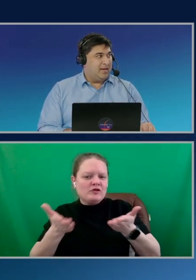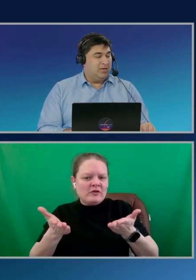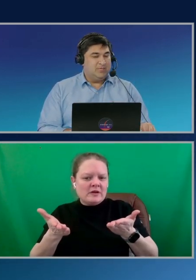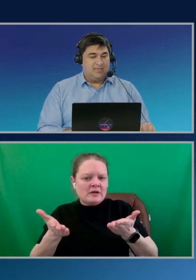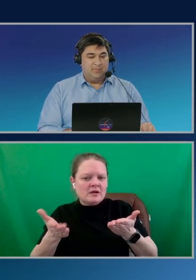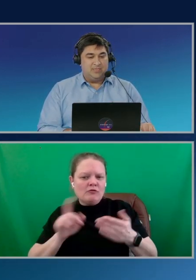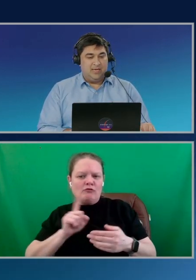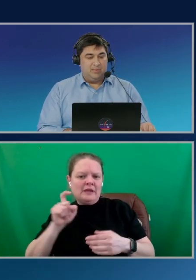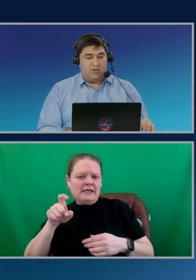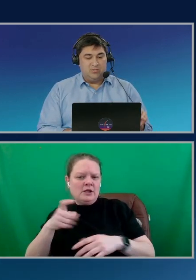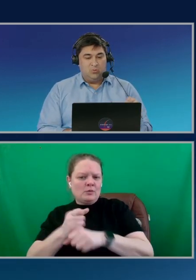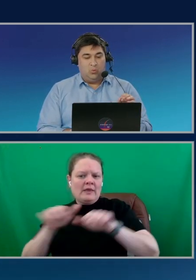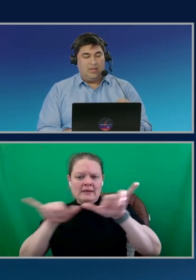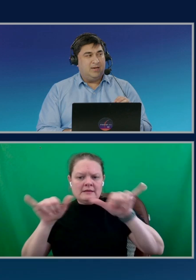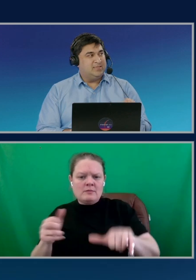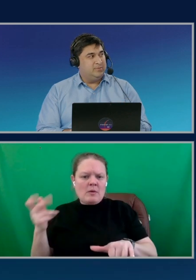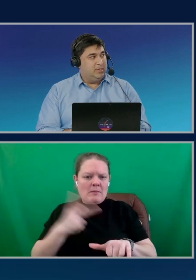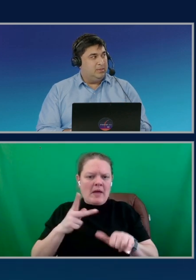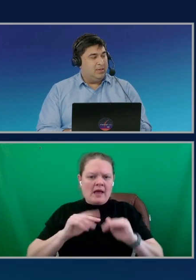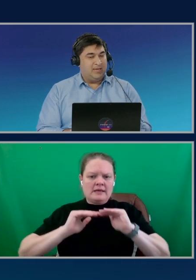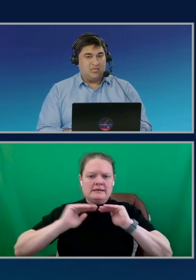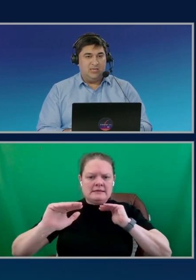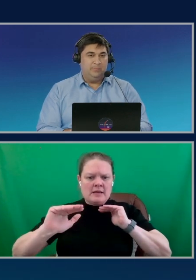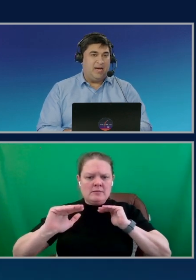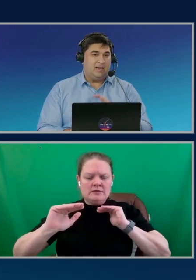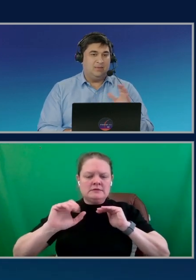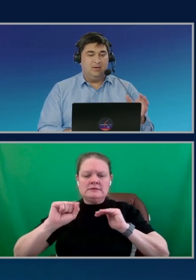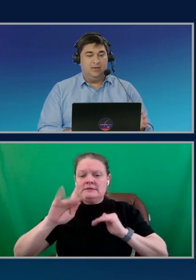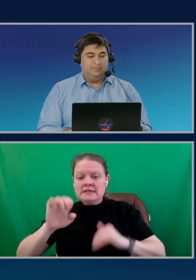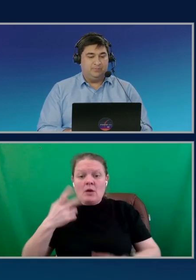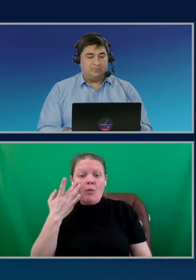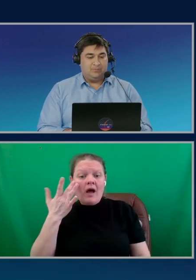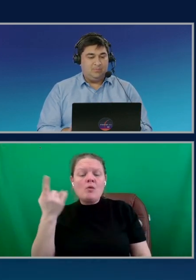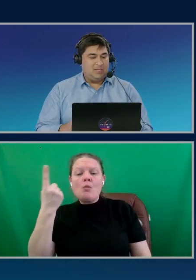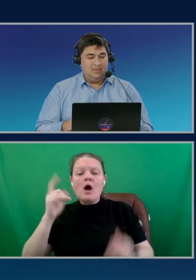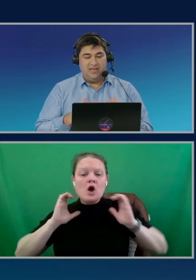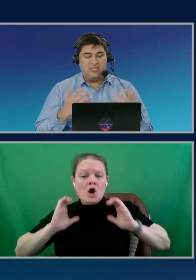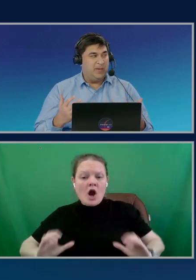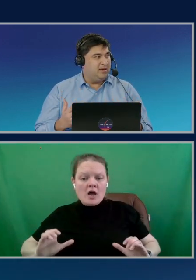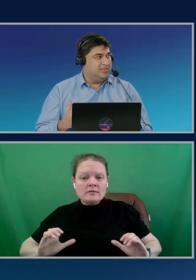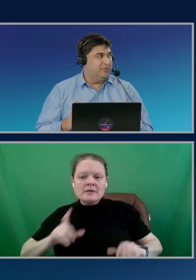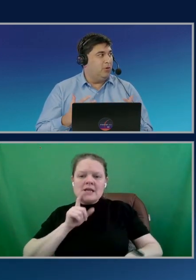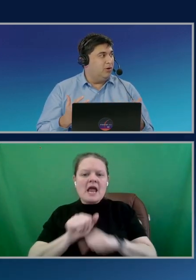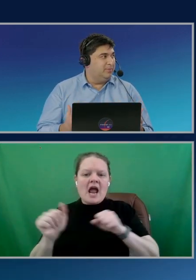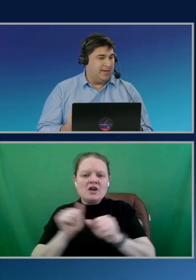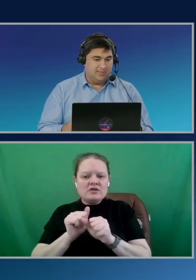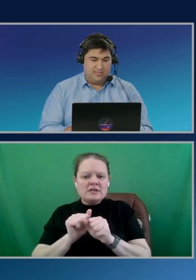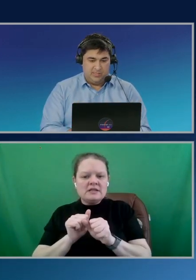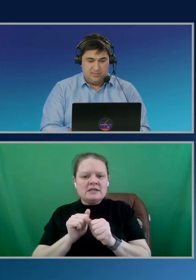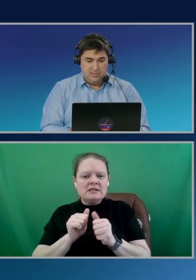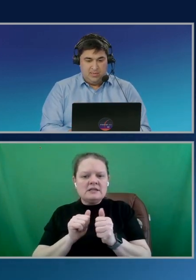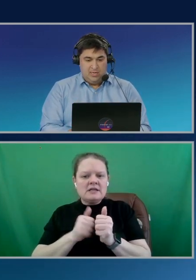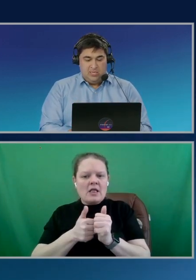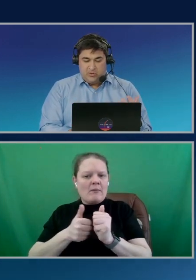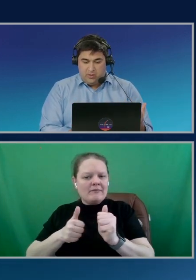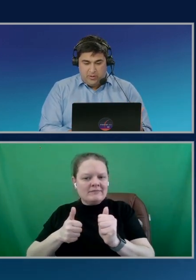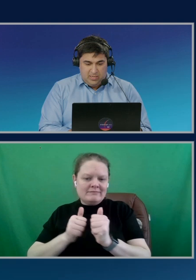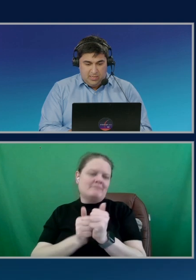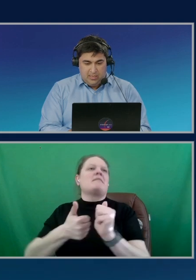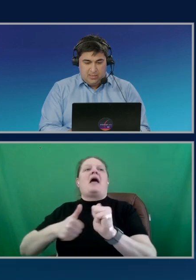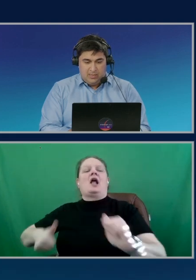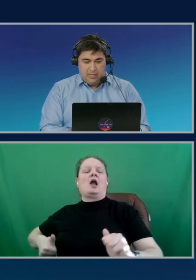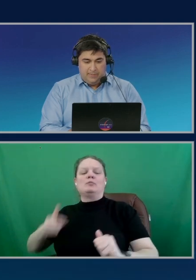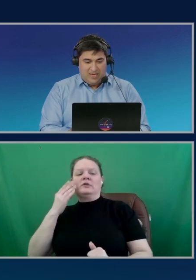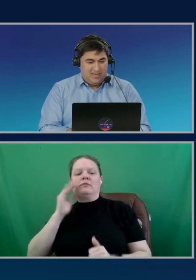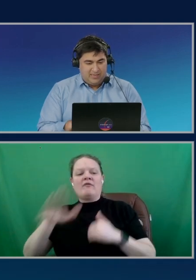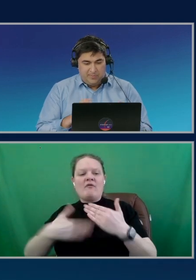system back into a stable state because one customer can actually impact the experience of all my customers. So I go